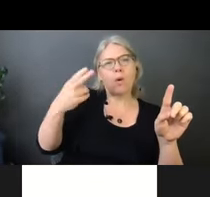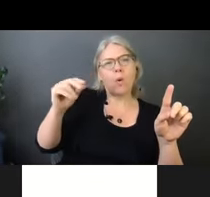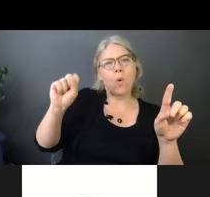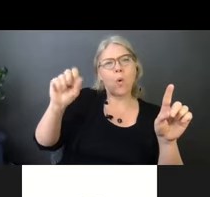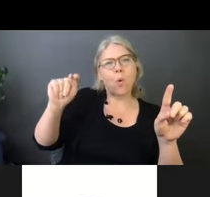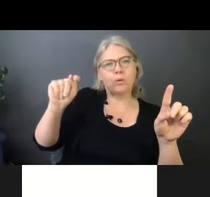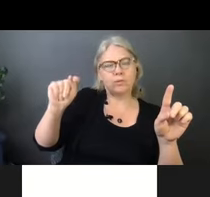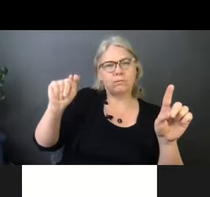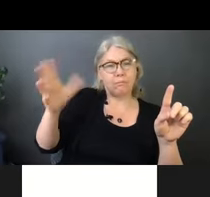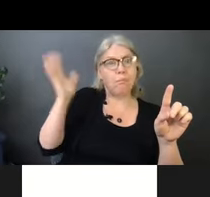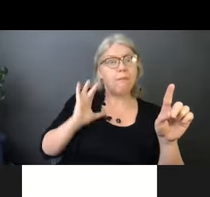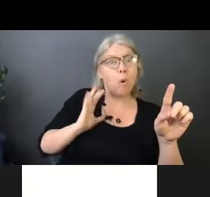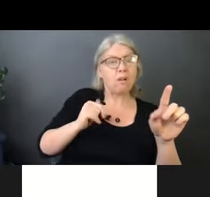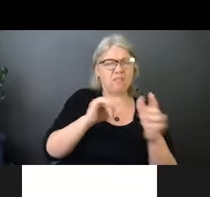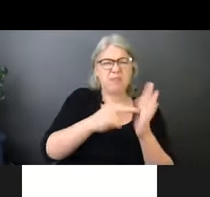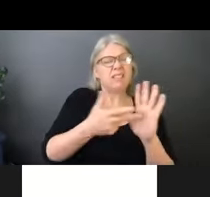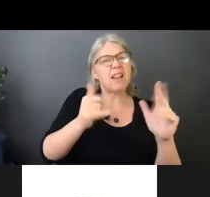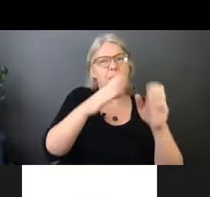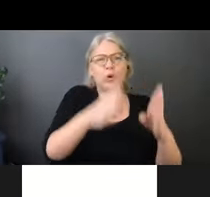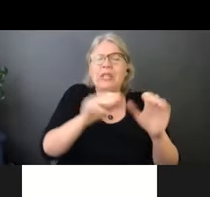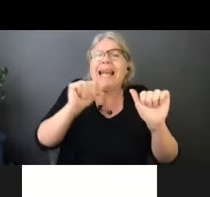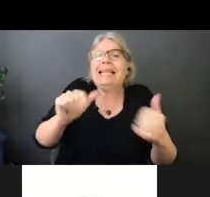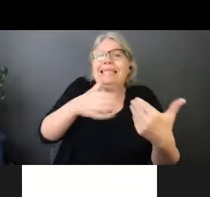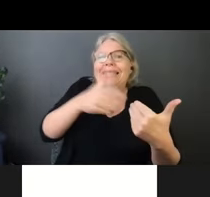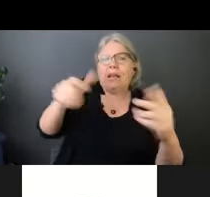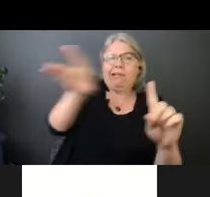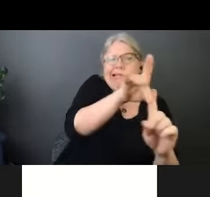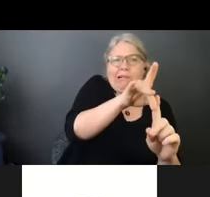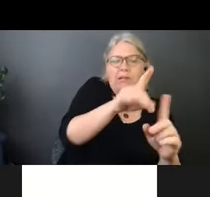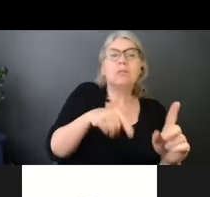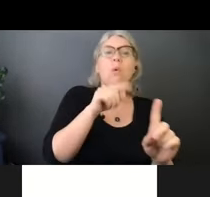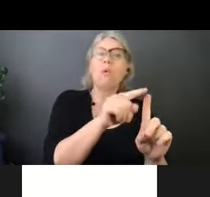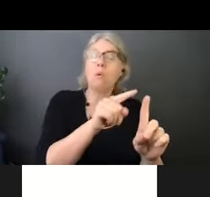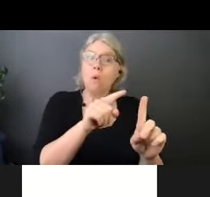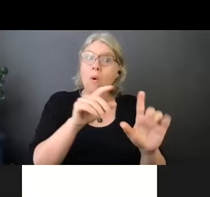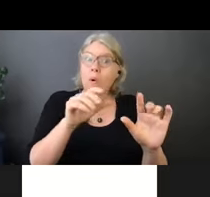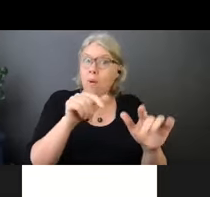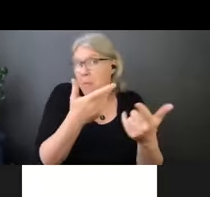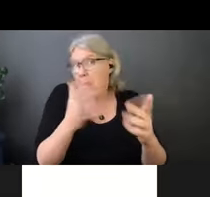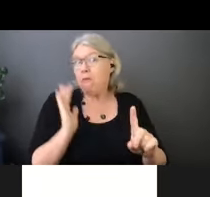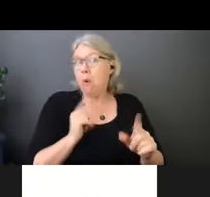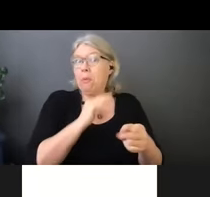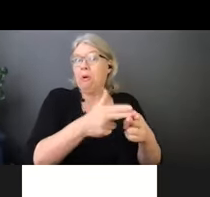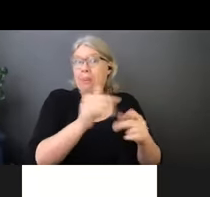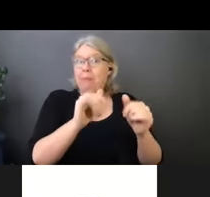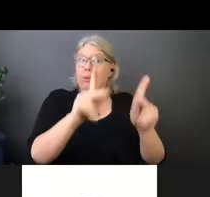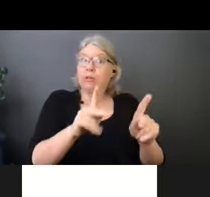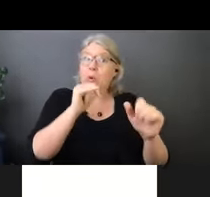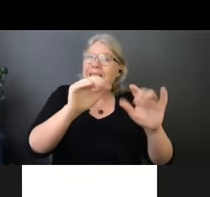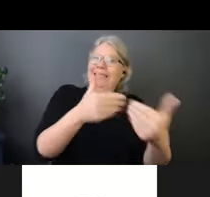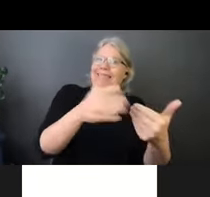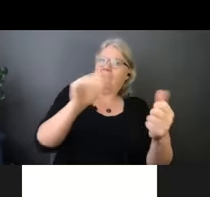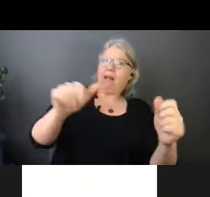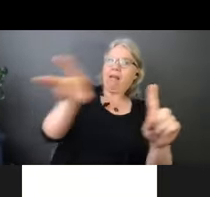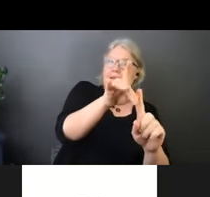12 years of age, had not quite yet reached puberty, because our immune system fully develops at puberty.